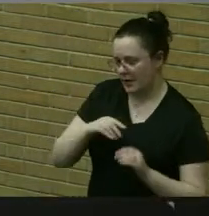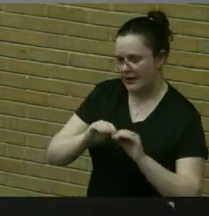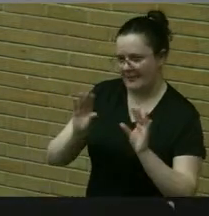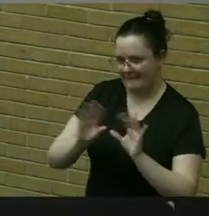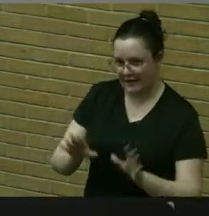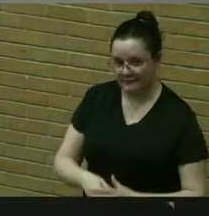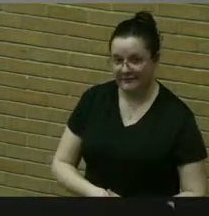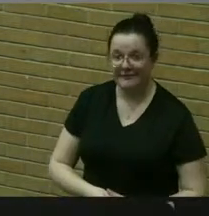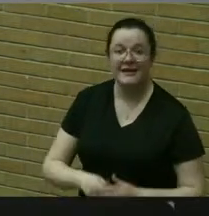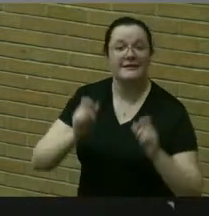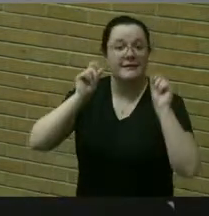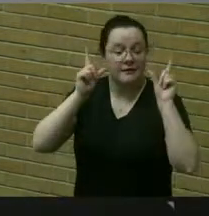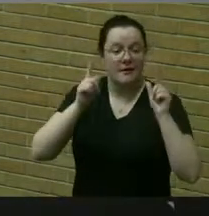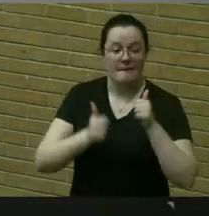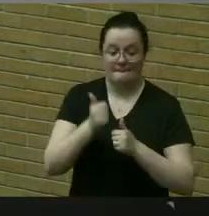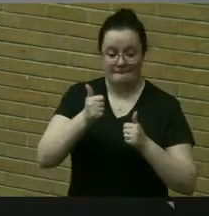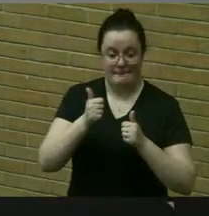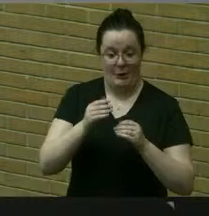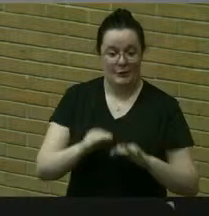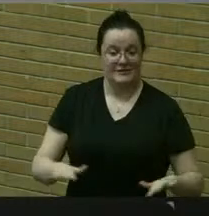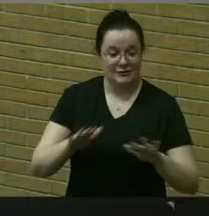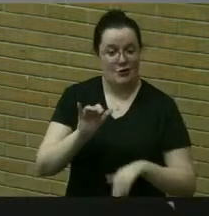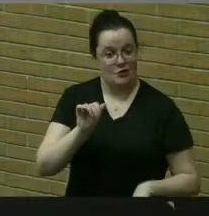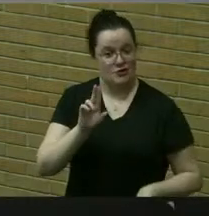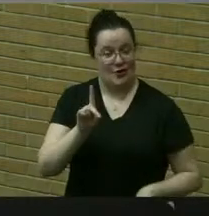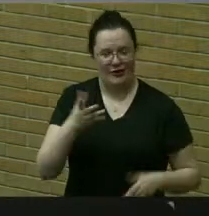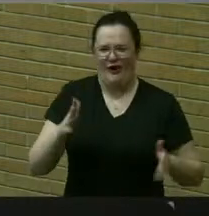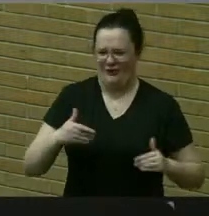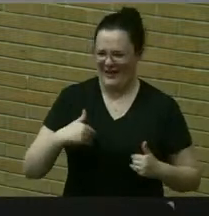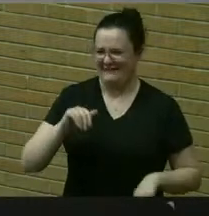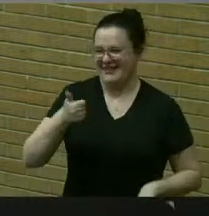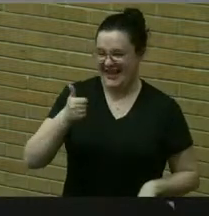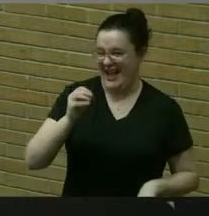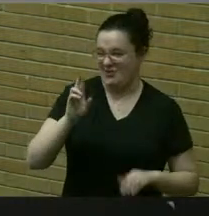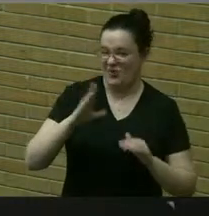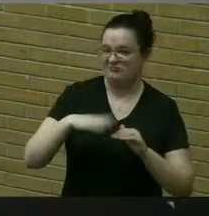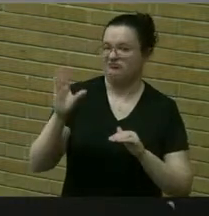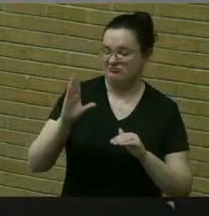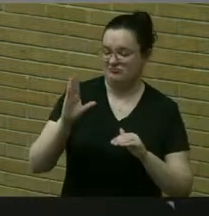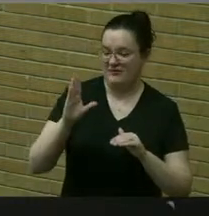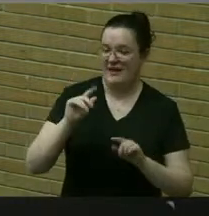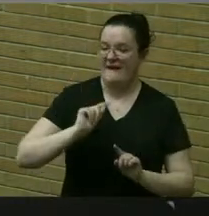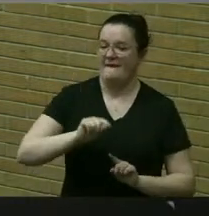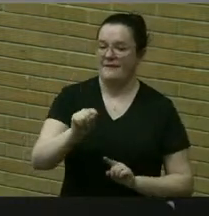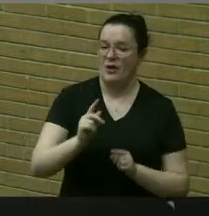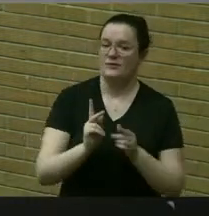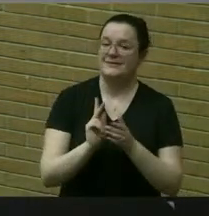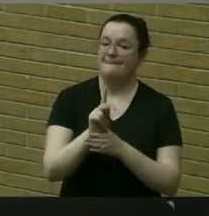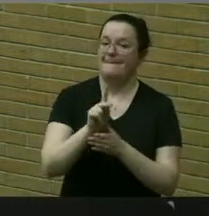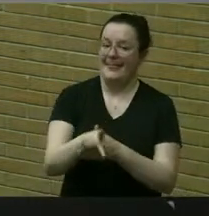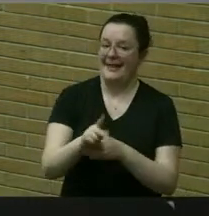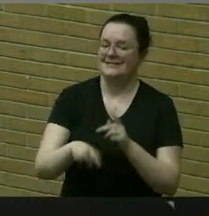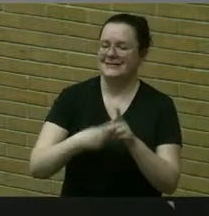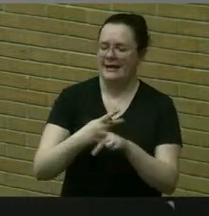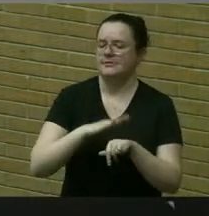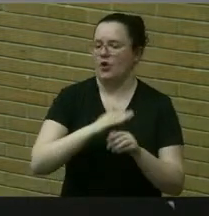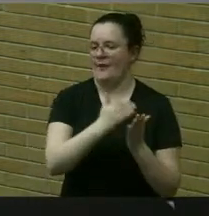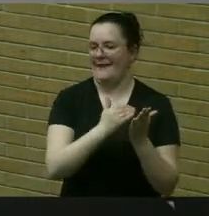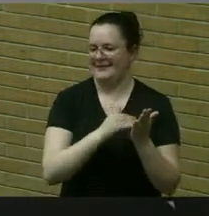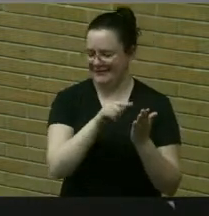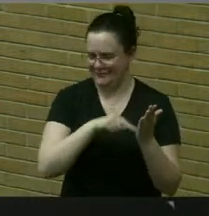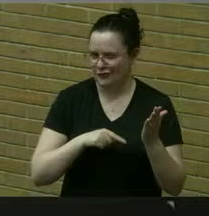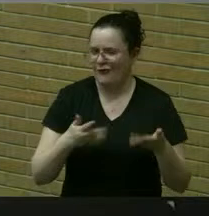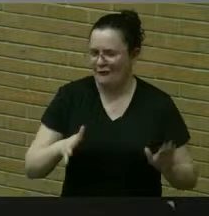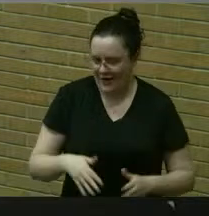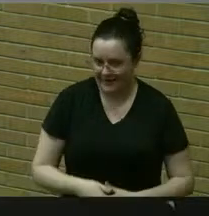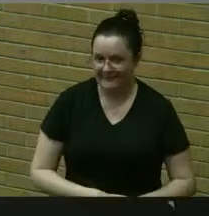yards already have um 10 or more of the plants that are on the list um the idea is